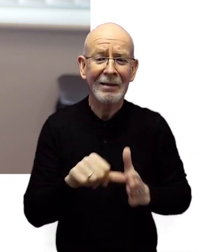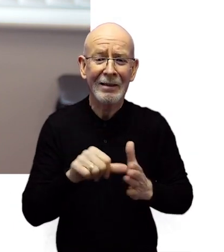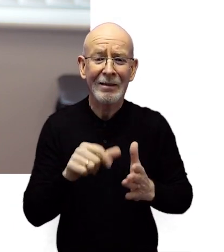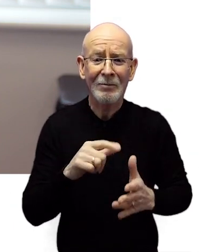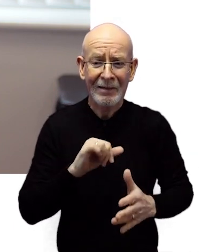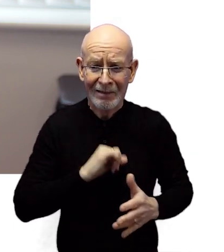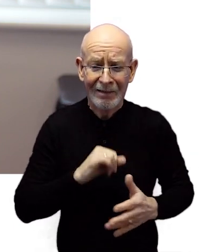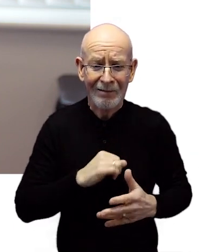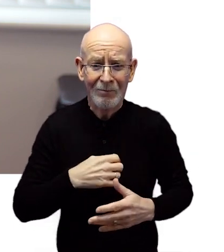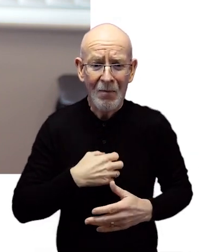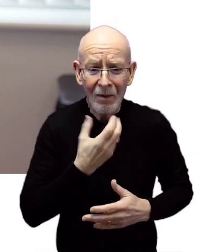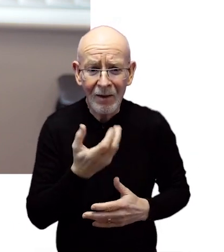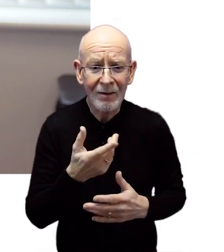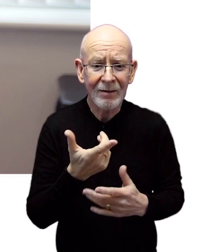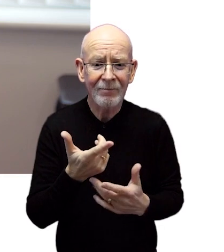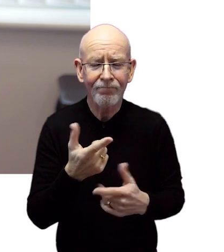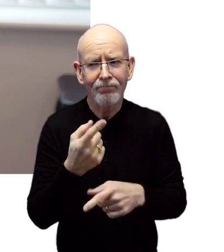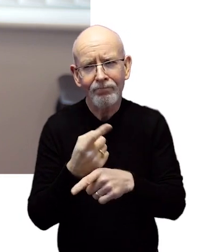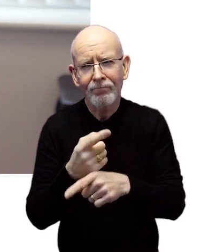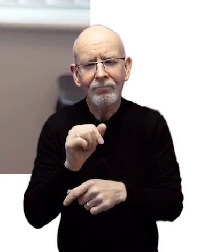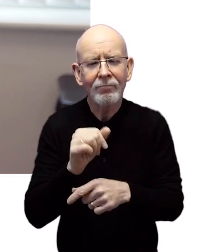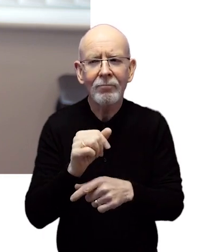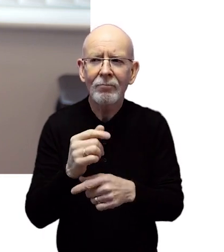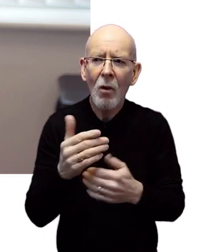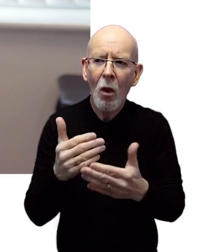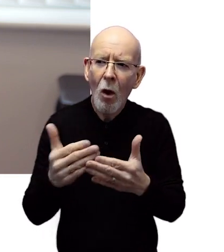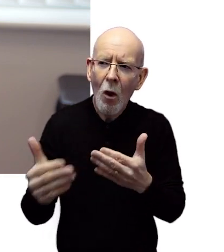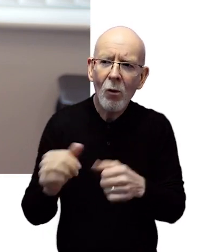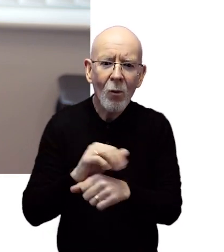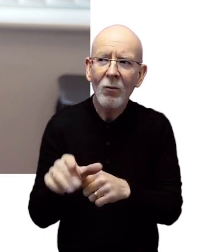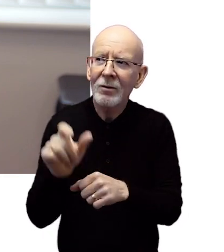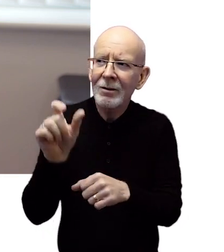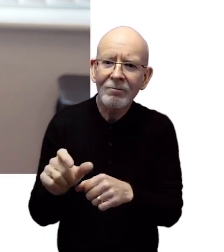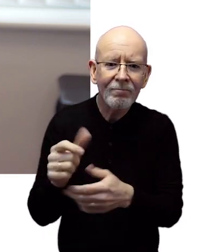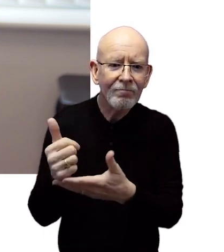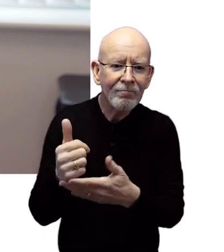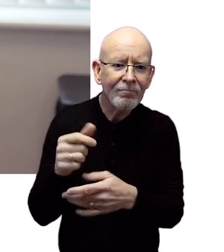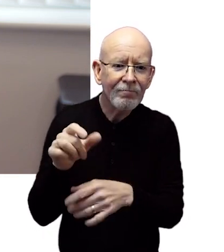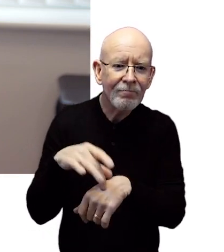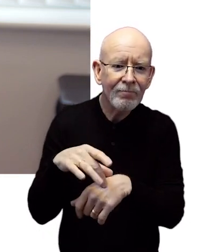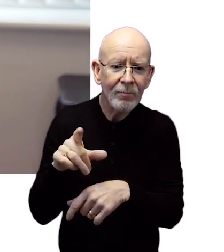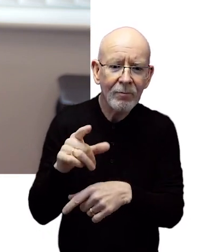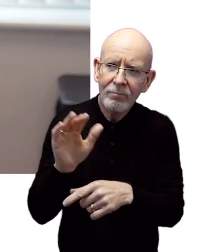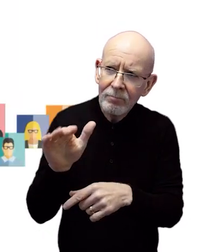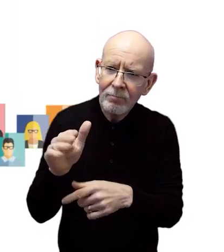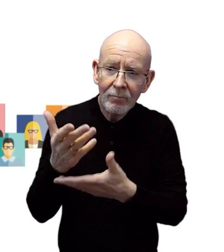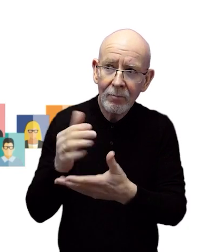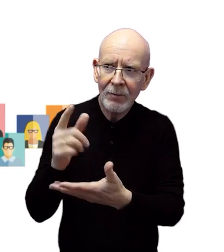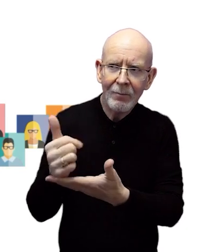secretions from your chest then speak with your long Covid clinician who can provide a personalised assessment and management plan.